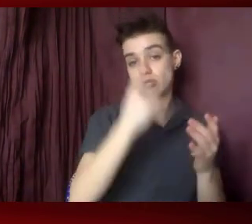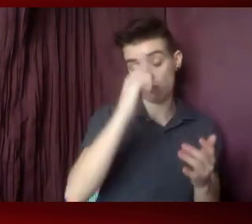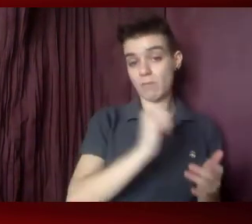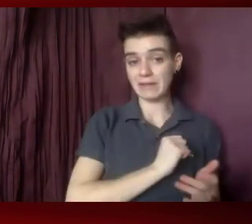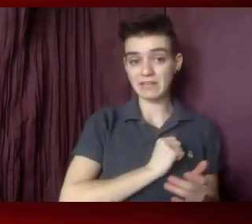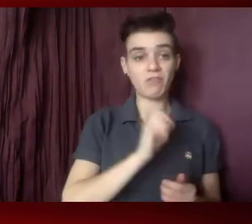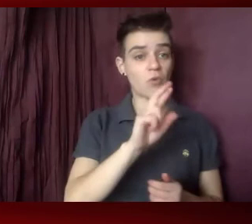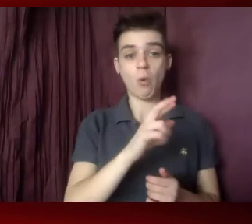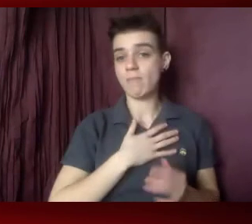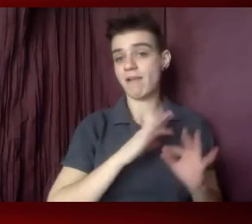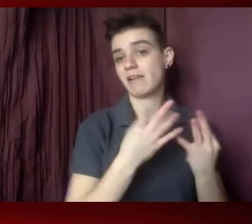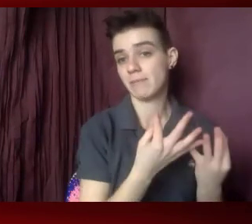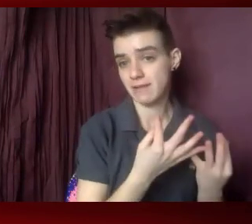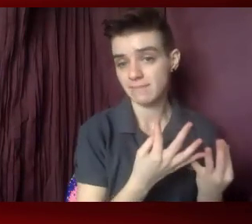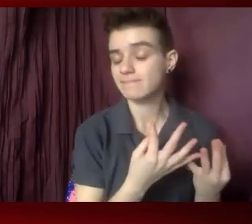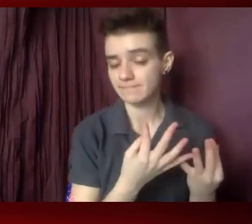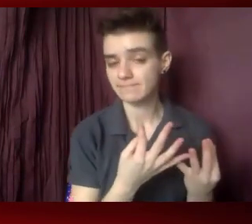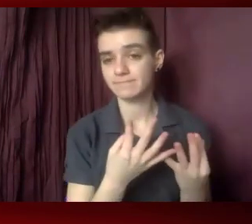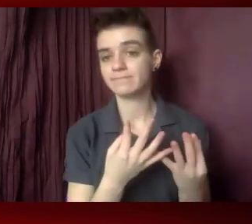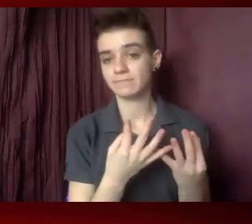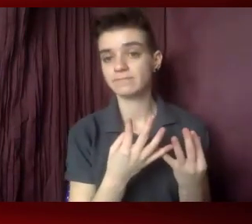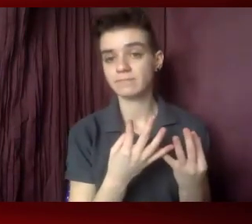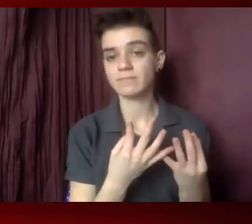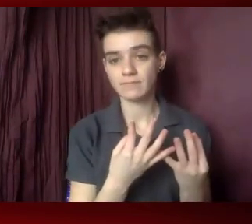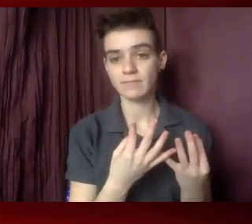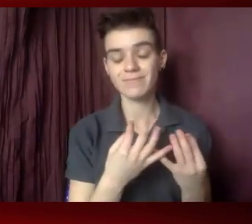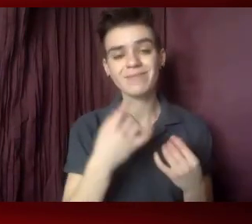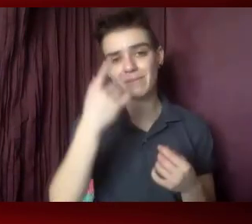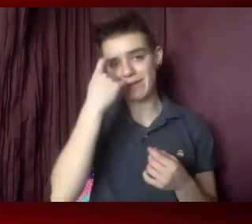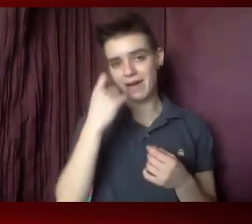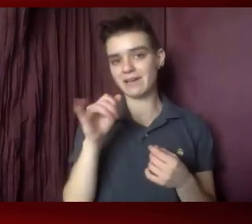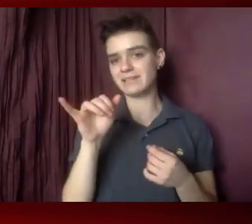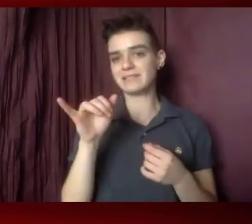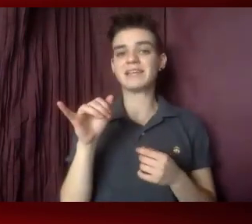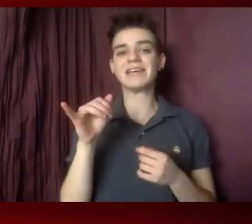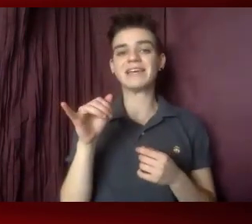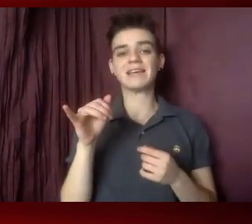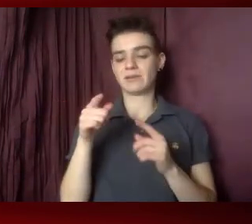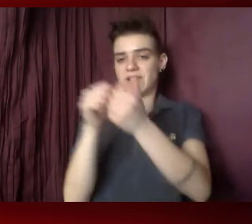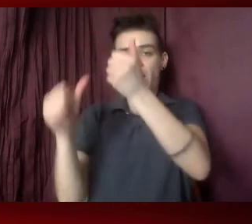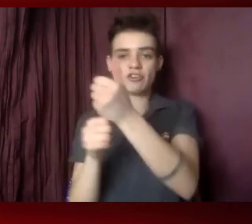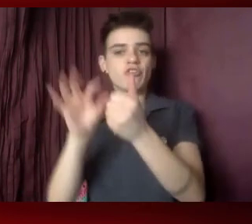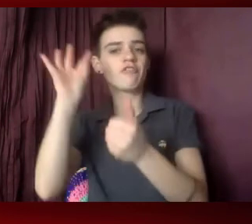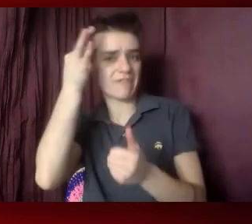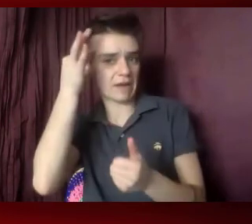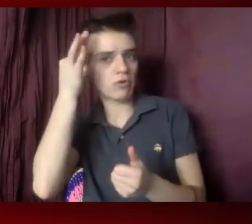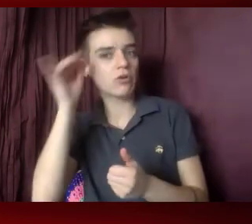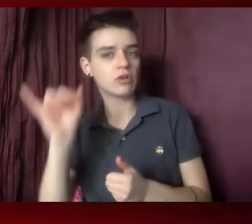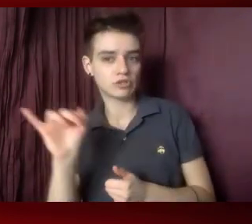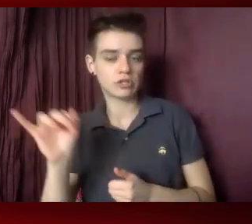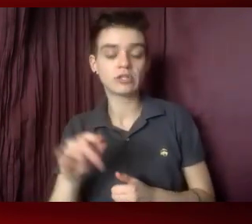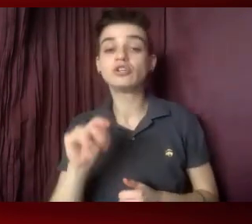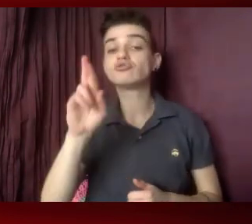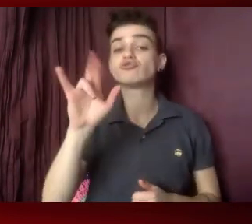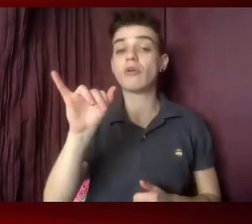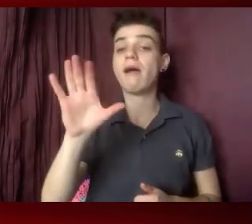independent and so on, because that was subsidized by the federal government as an employer. Same with TRICARE for federal